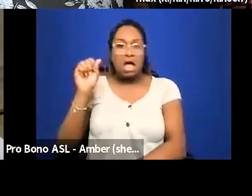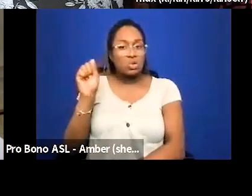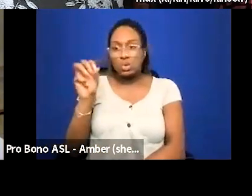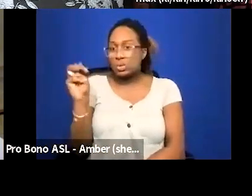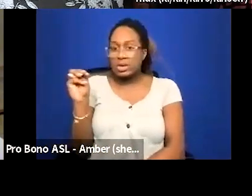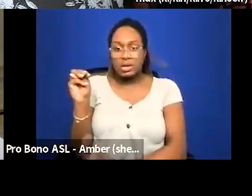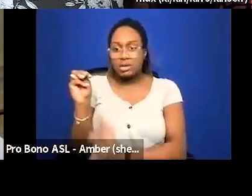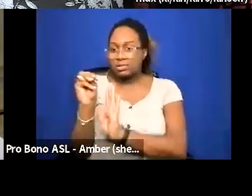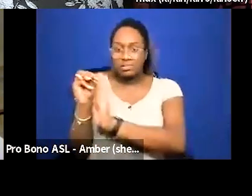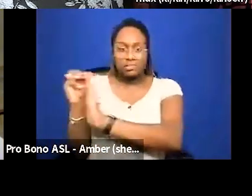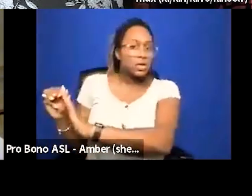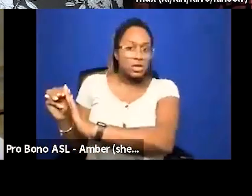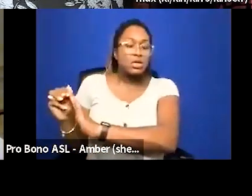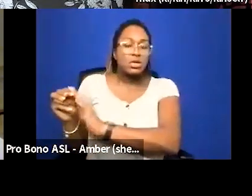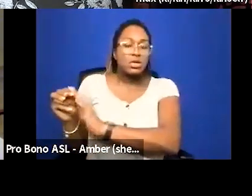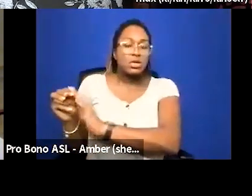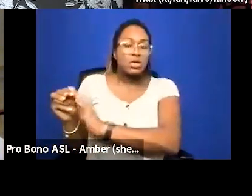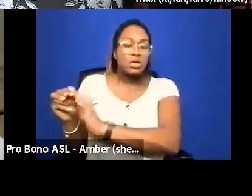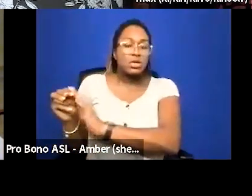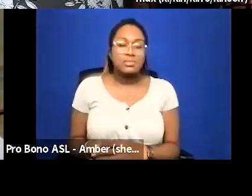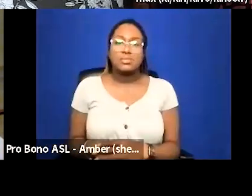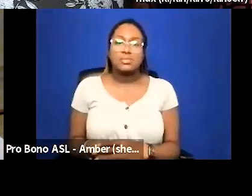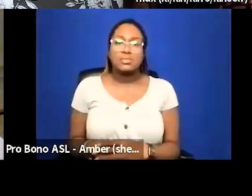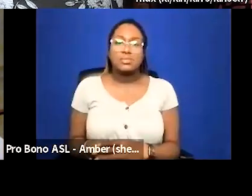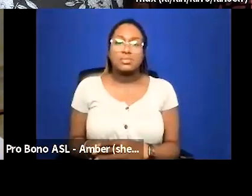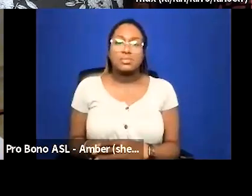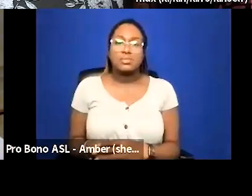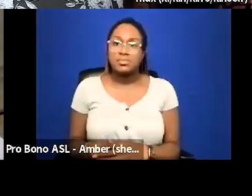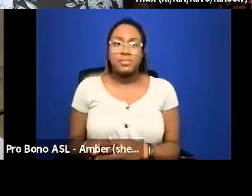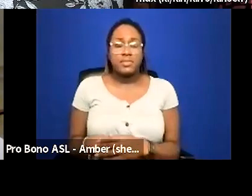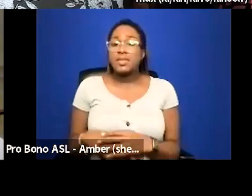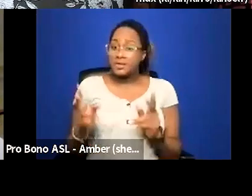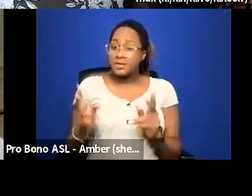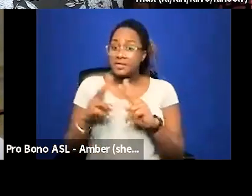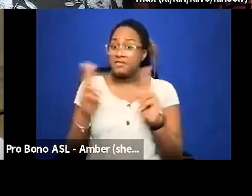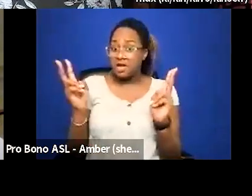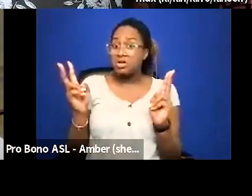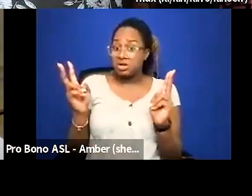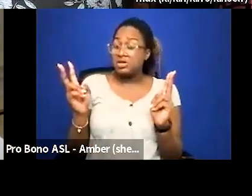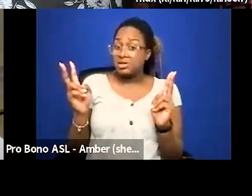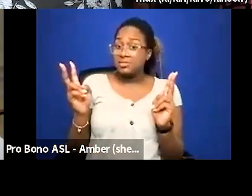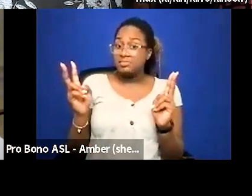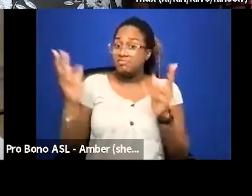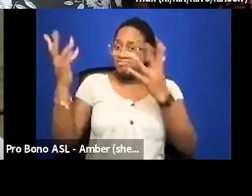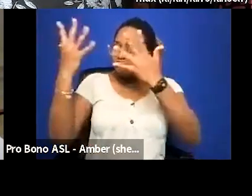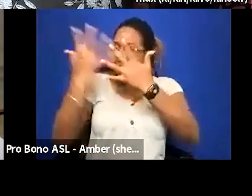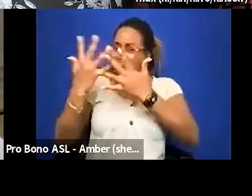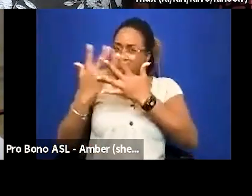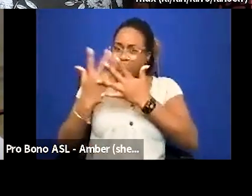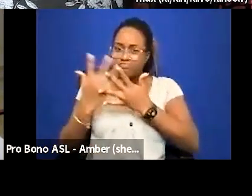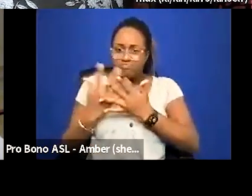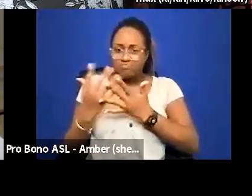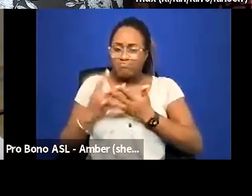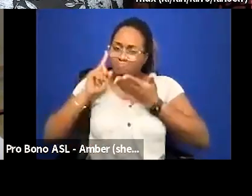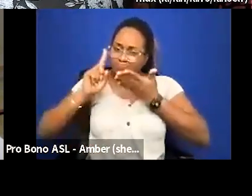um and it is very um heavily um vetted people that come in are heavily vetted